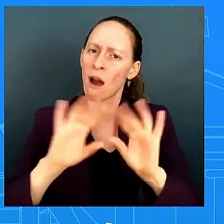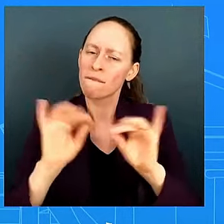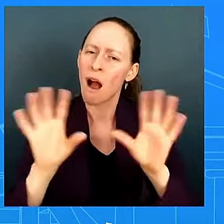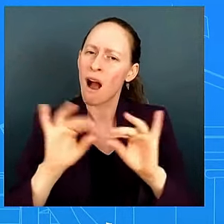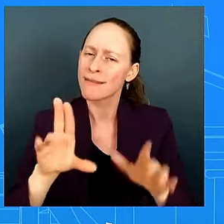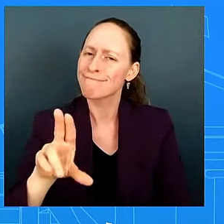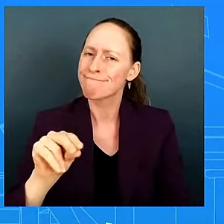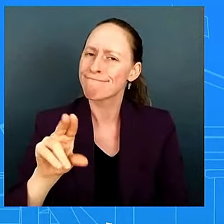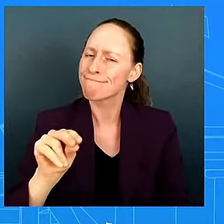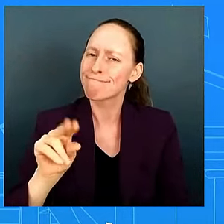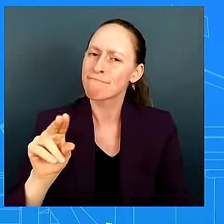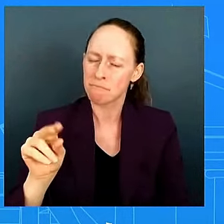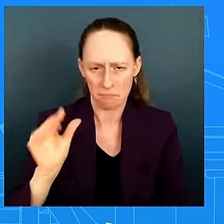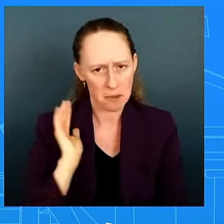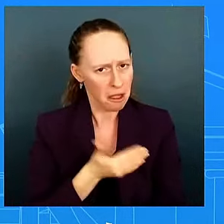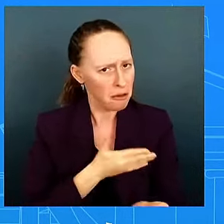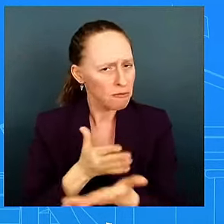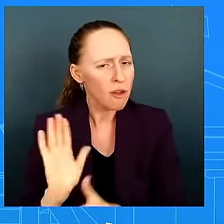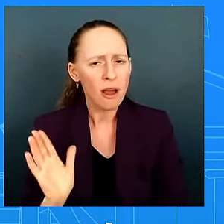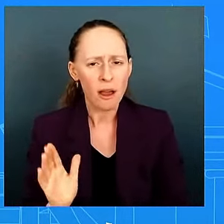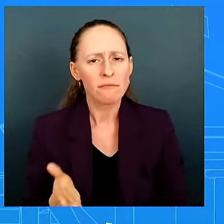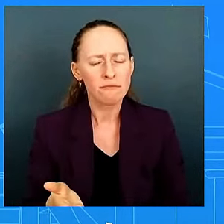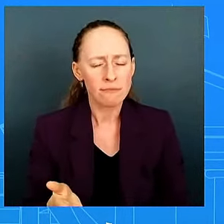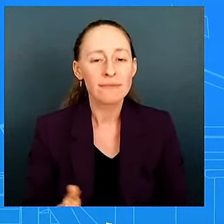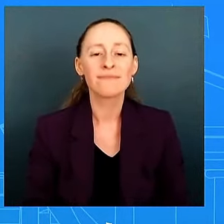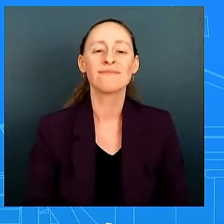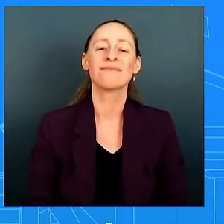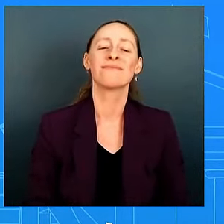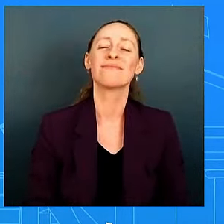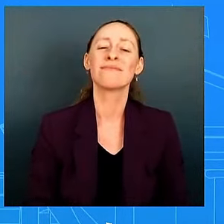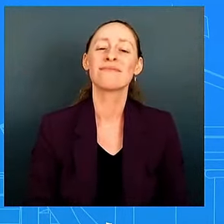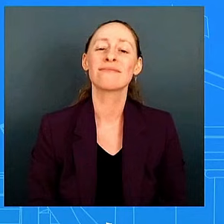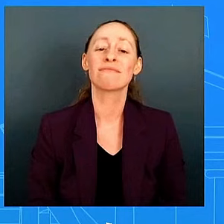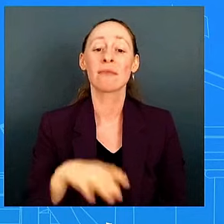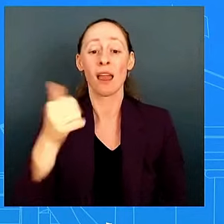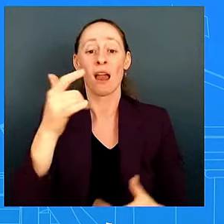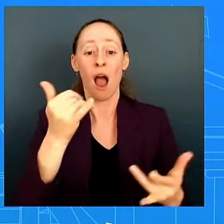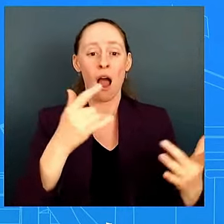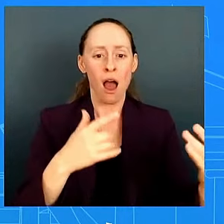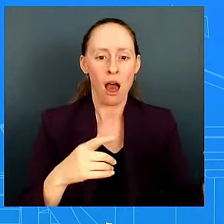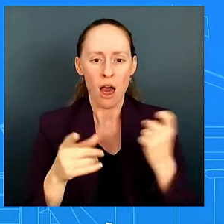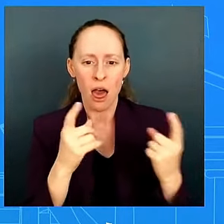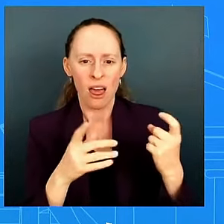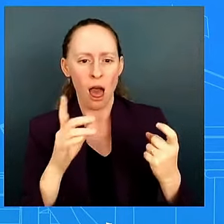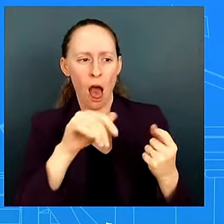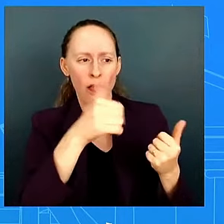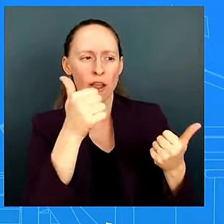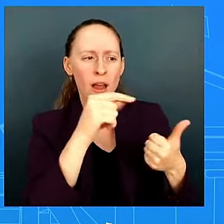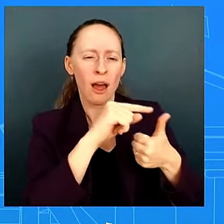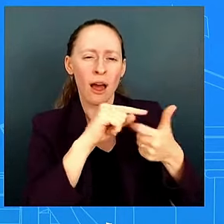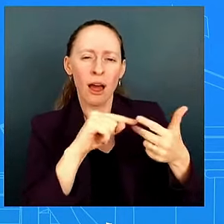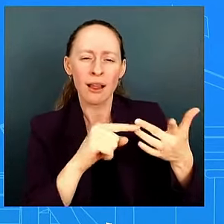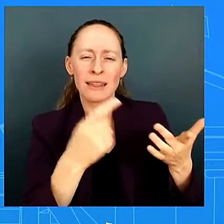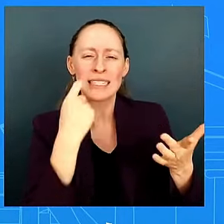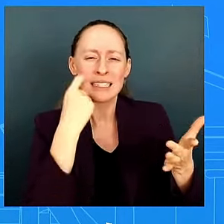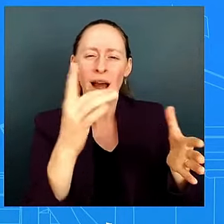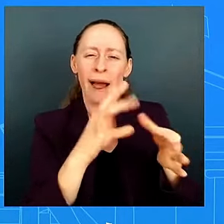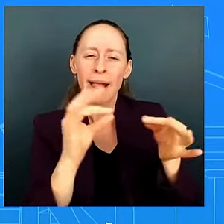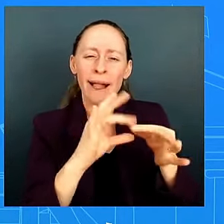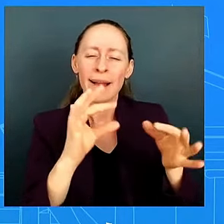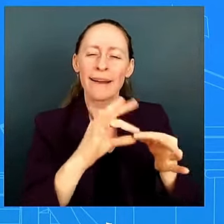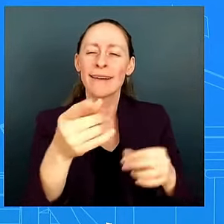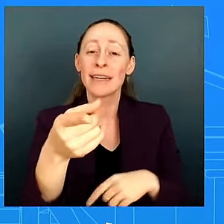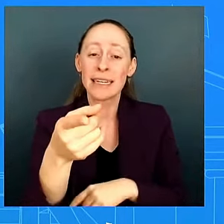on the other things that you just listed uh you know you know i've talked about this president's